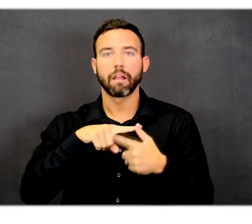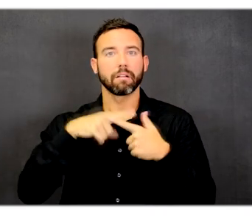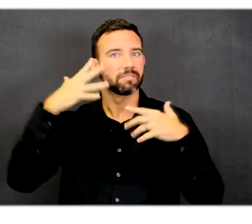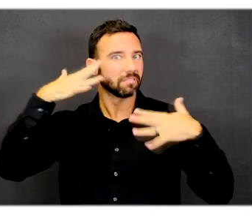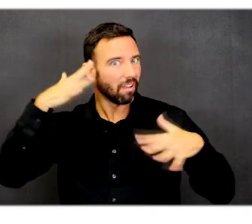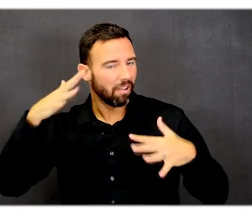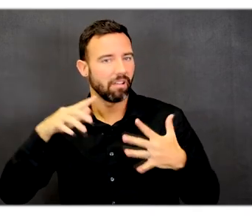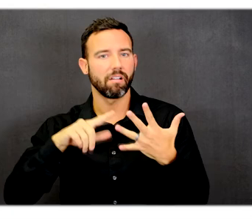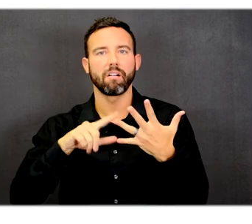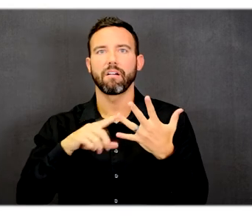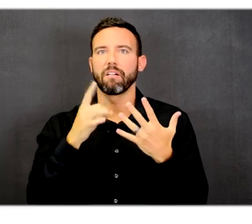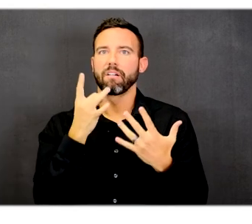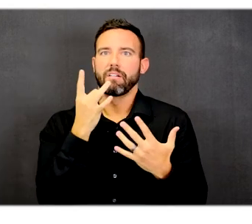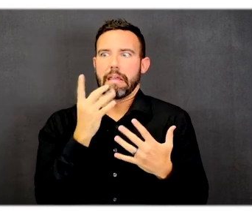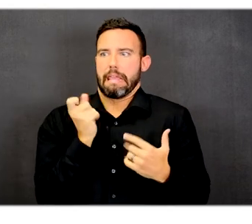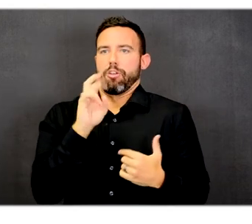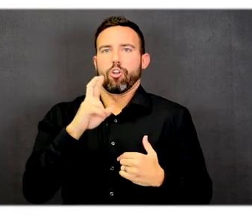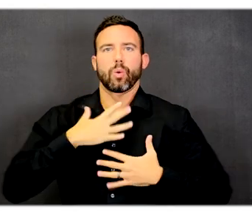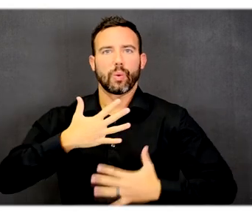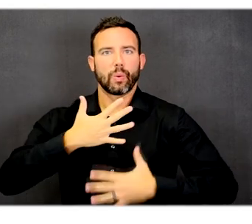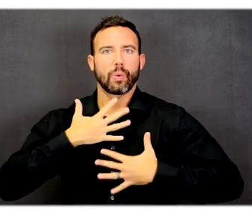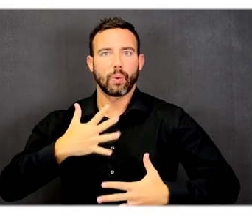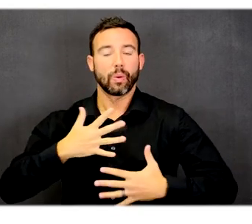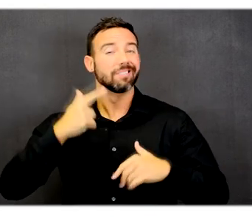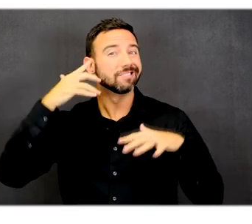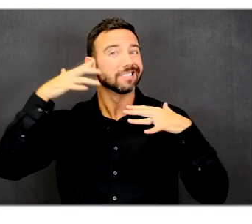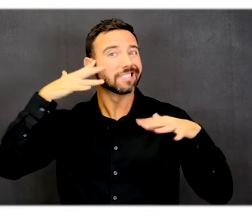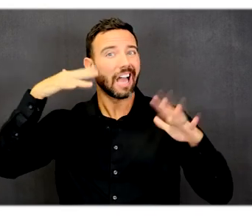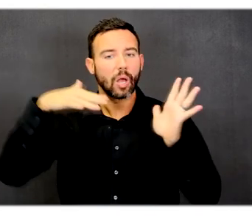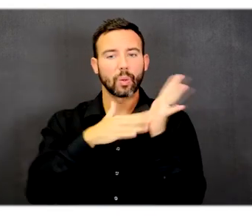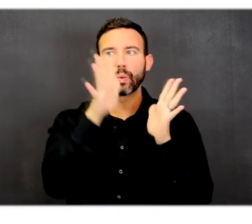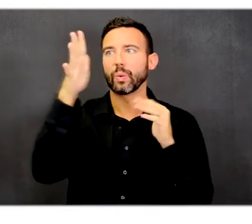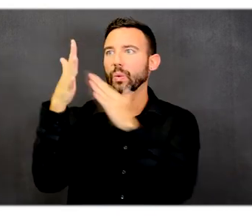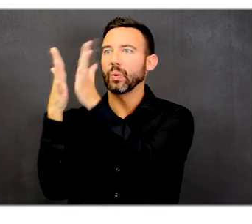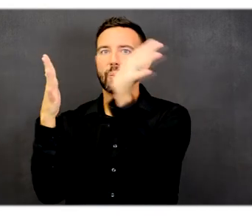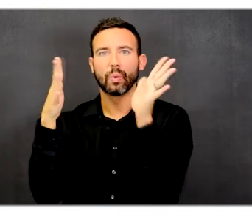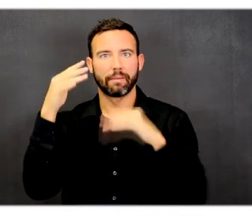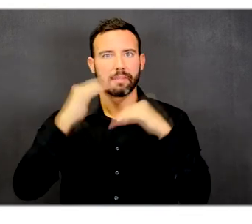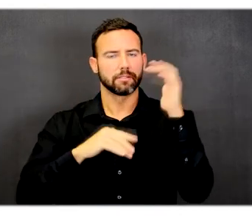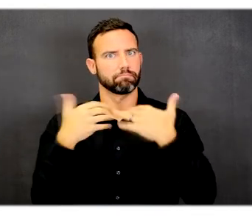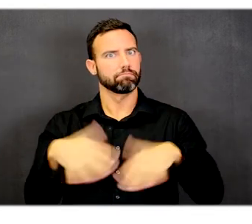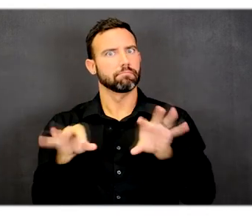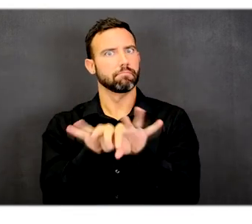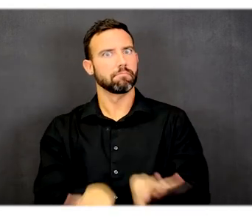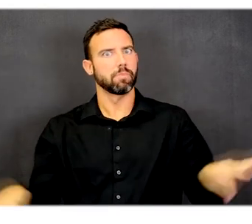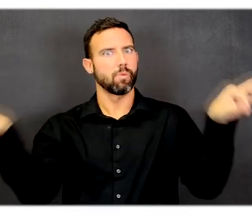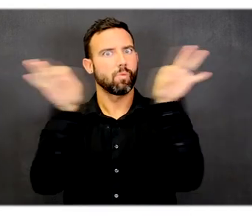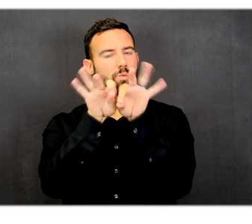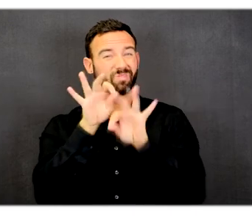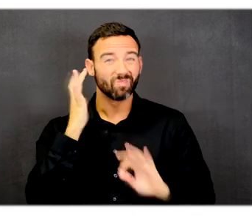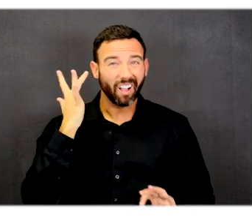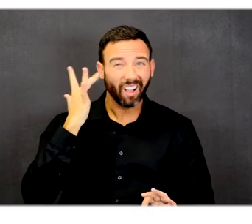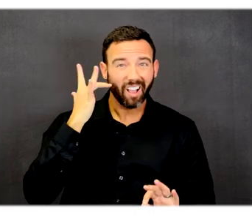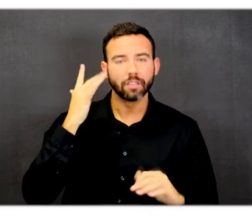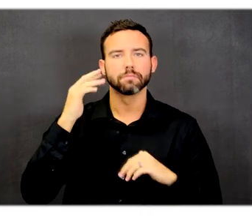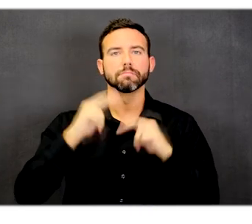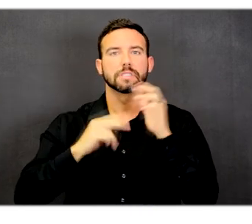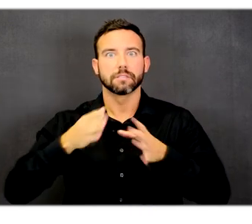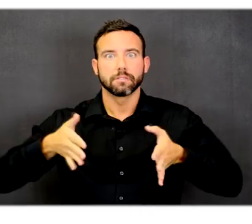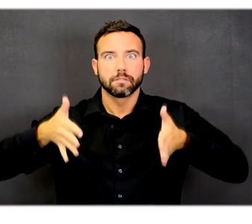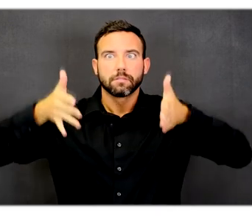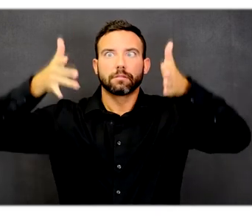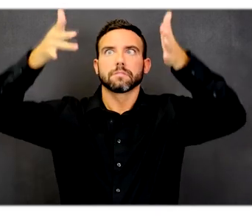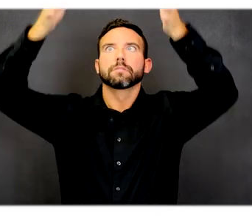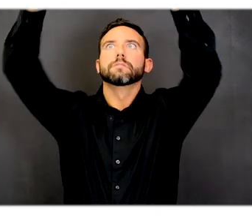The acoustic quality in the building was very important because it contains very high spaces with reflective surfaces